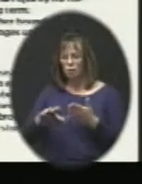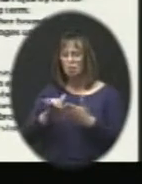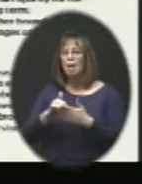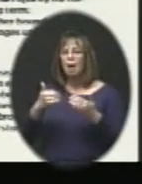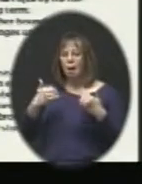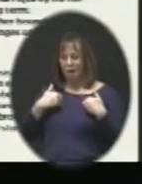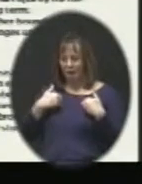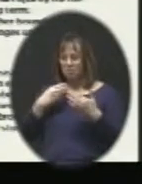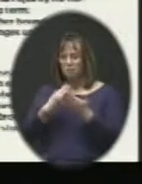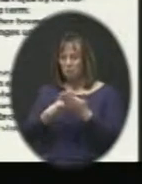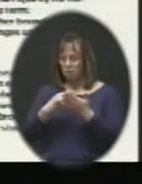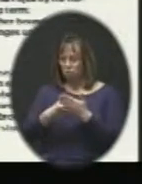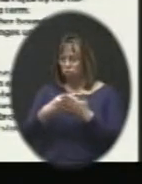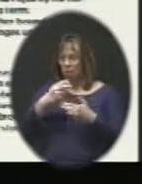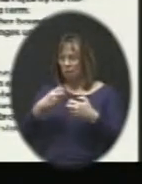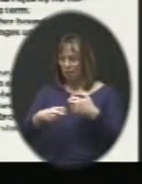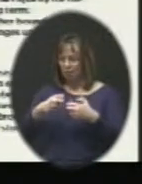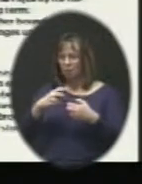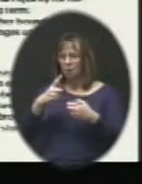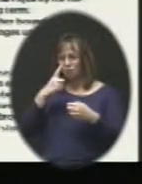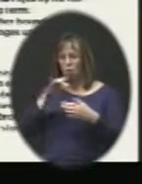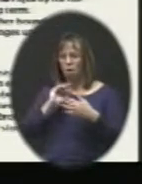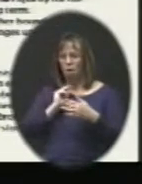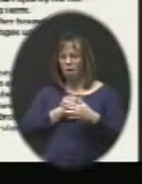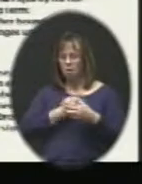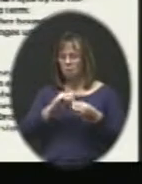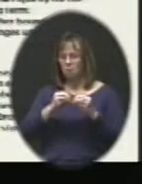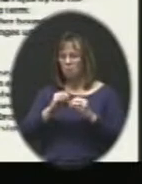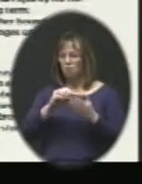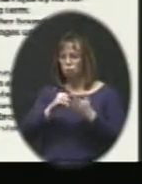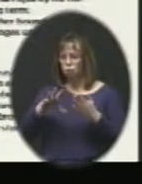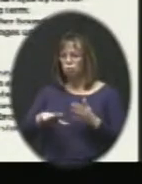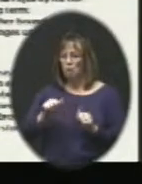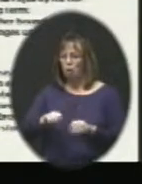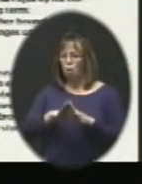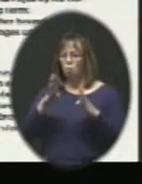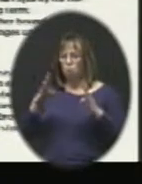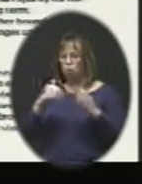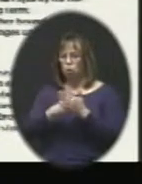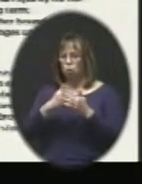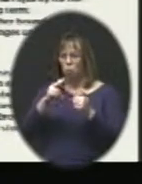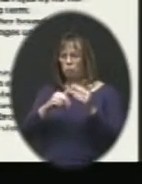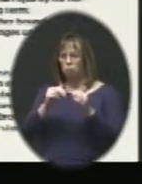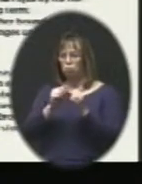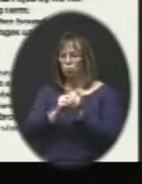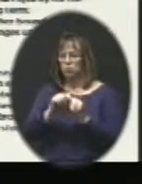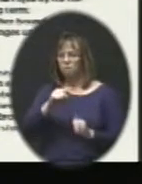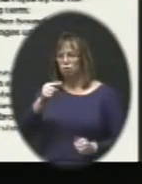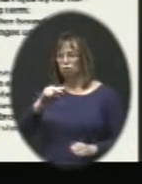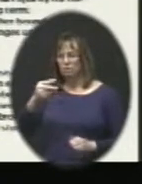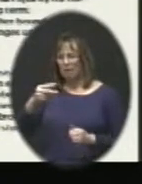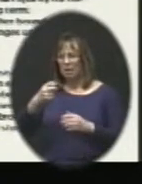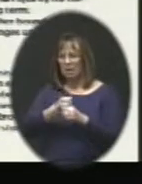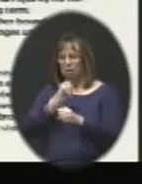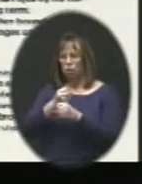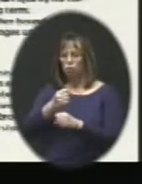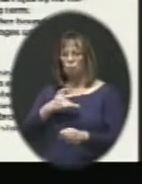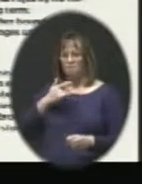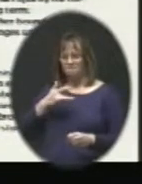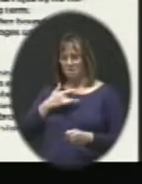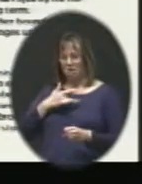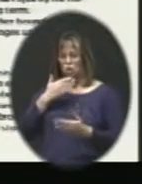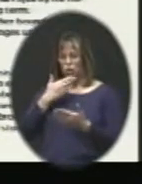has budget implications for us, the number of students that we can open a new building within its first and second year. So we felt